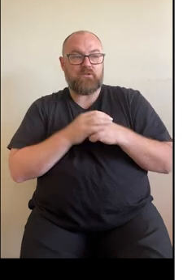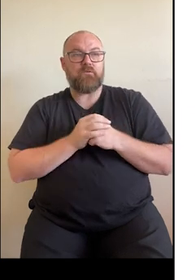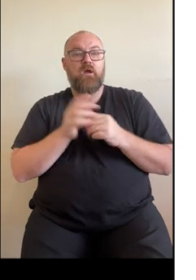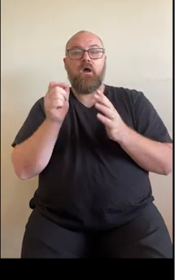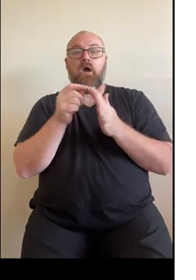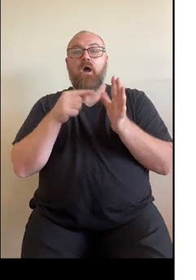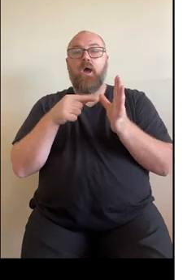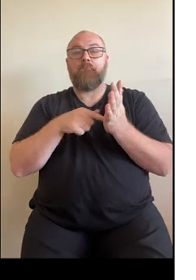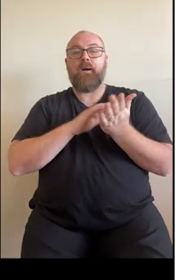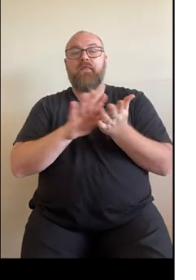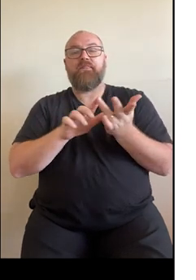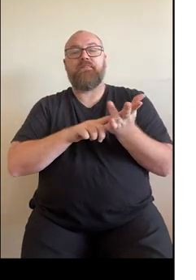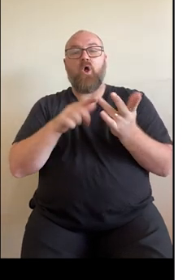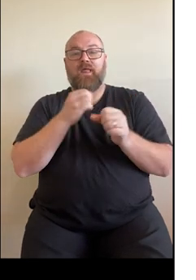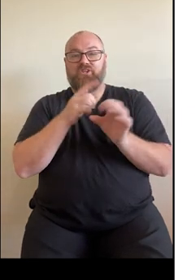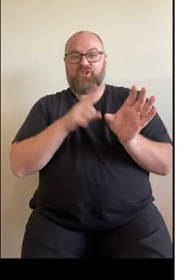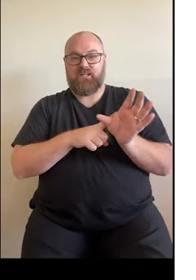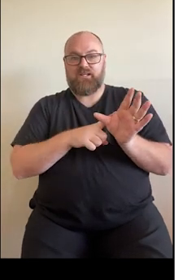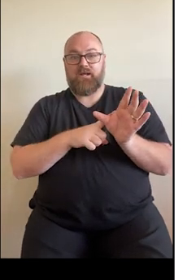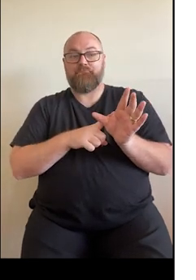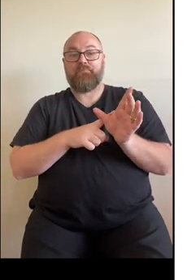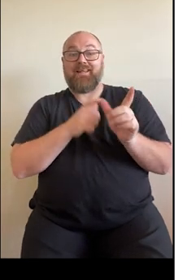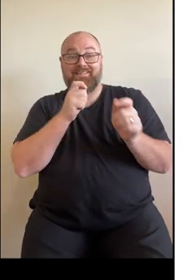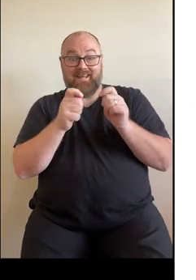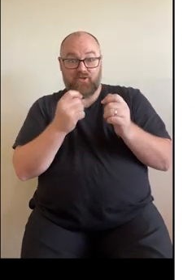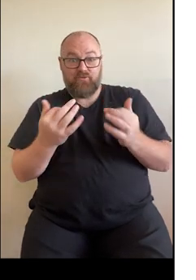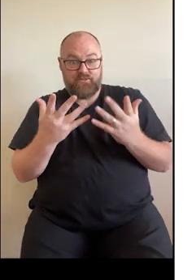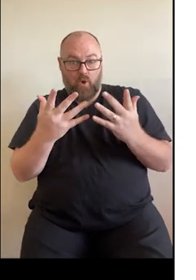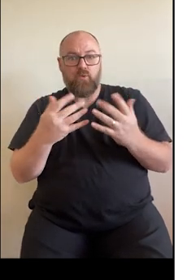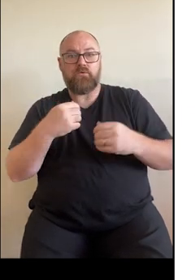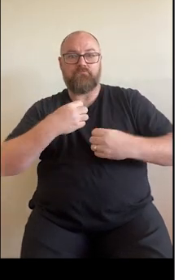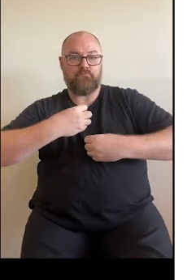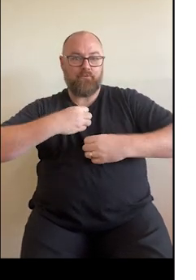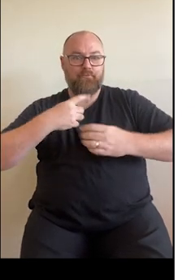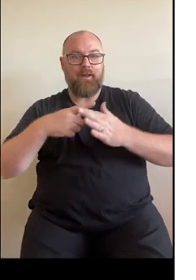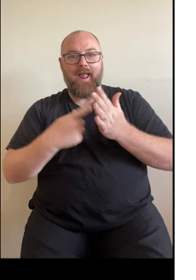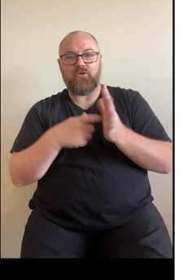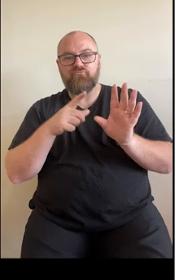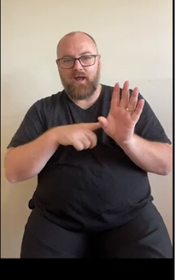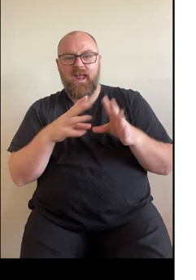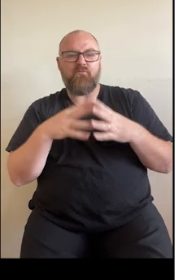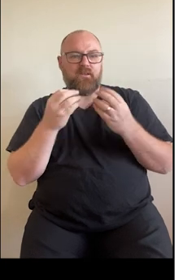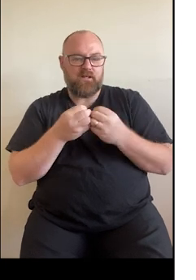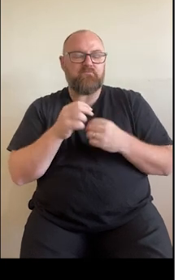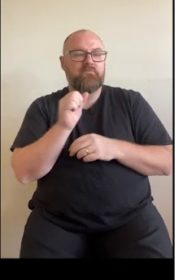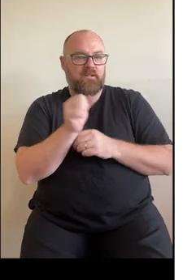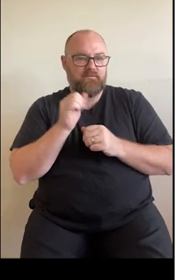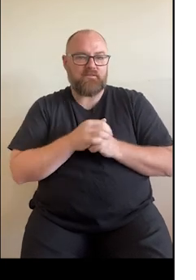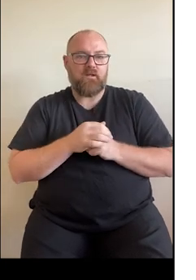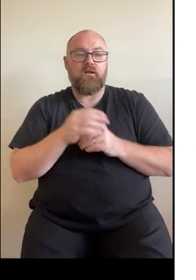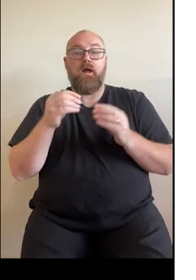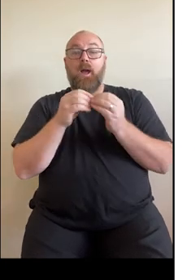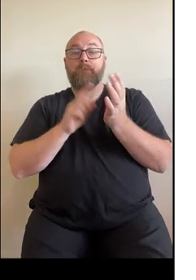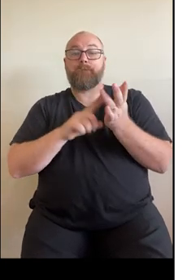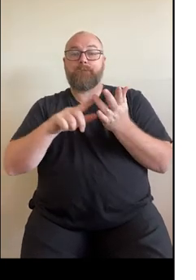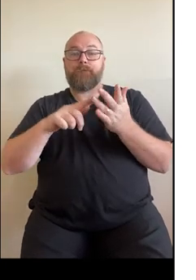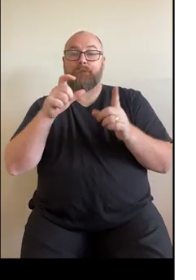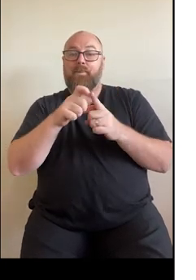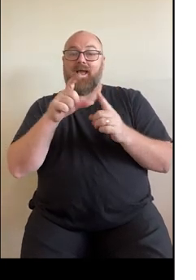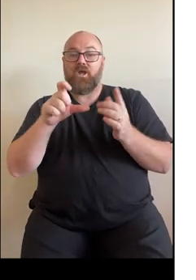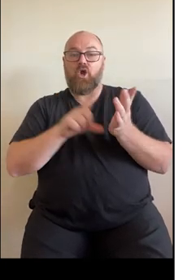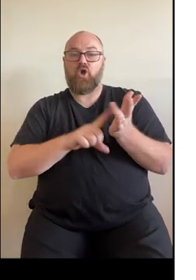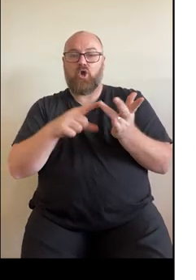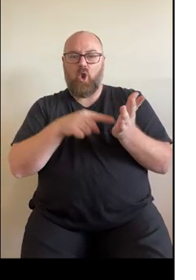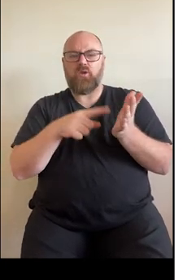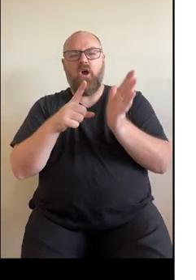results are the most commonly viewed documents. As soon as the blood clot monitoring test, which Rebecca mentioned the